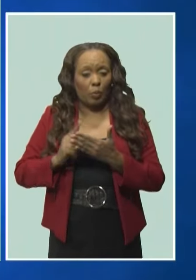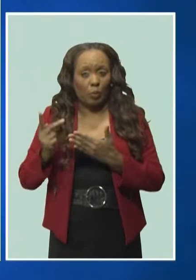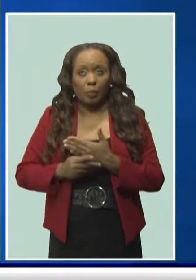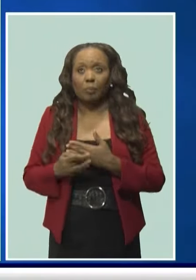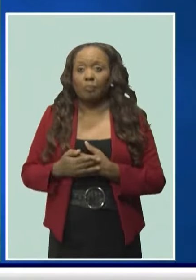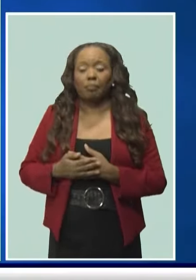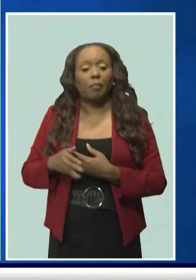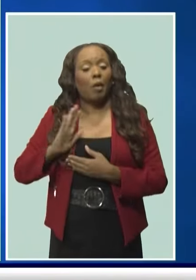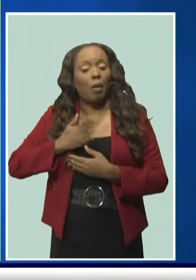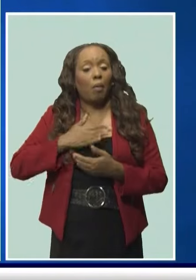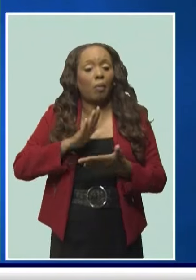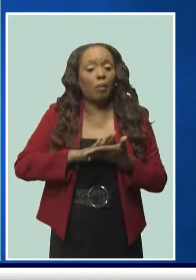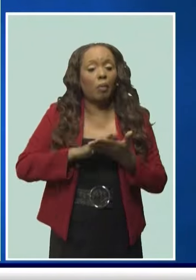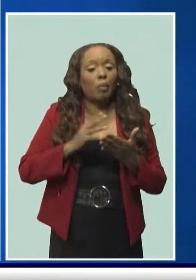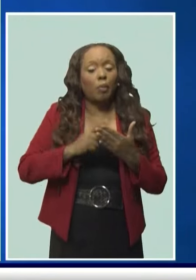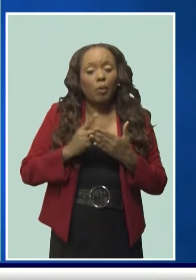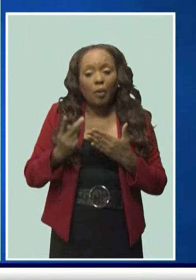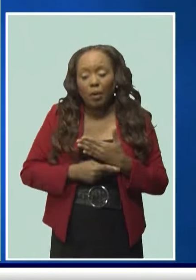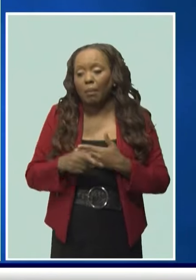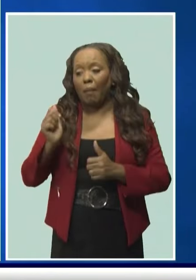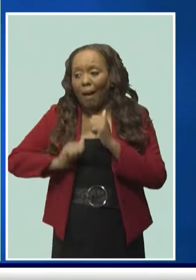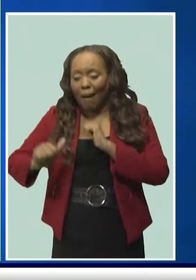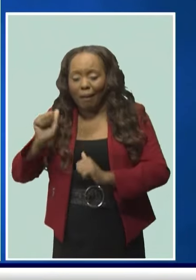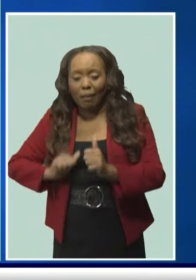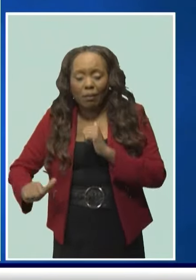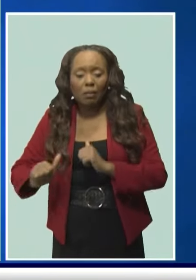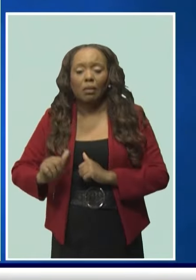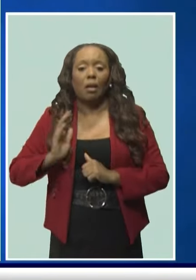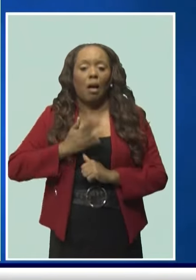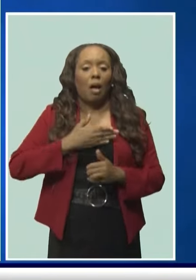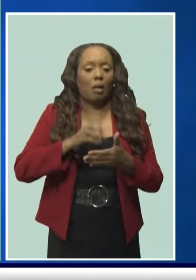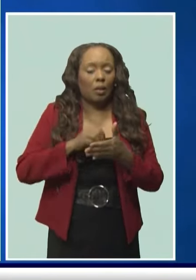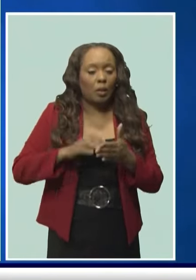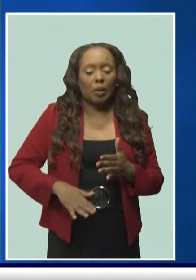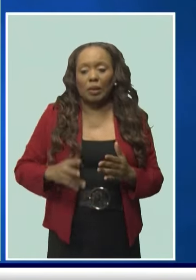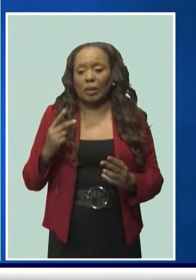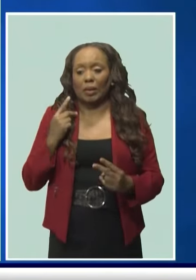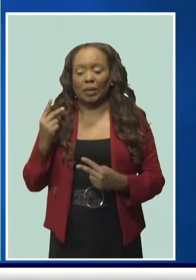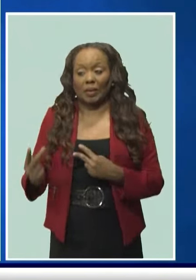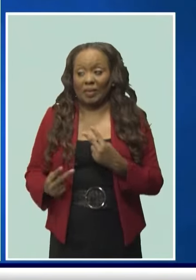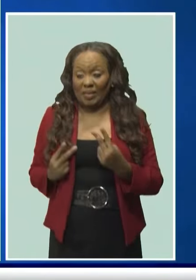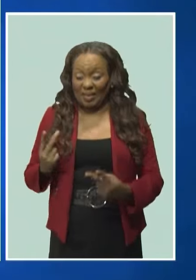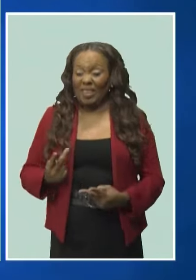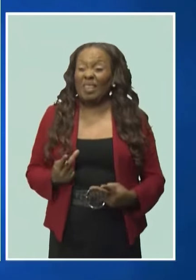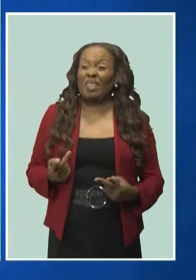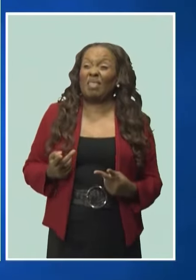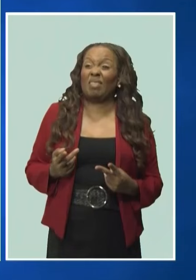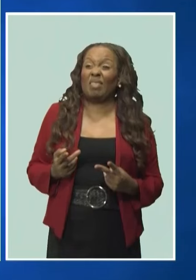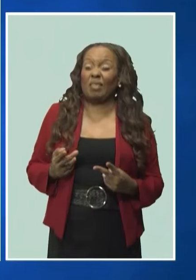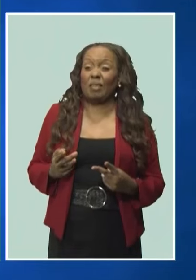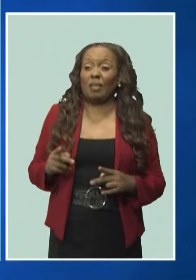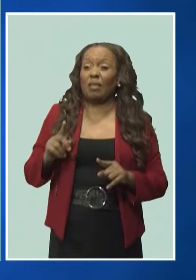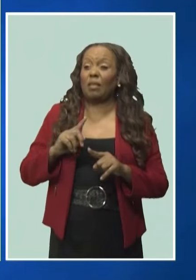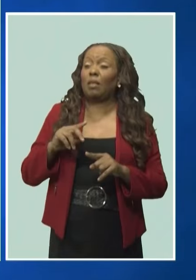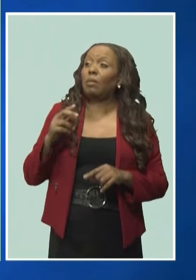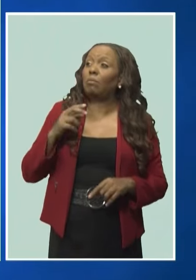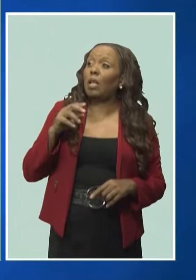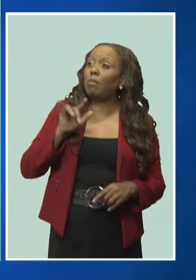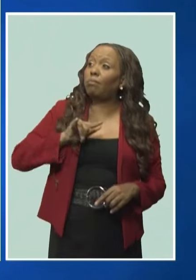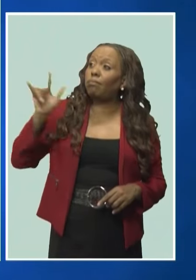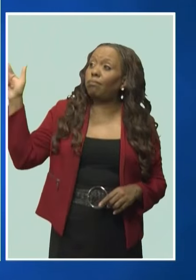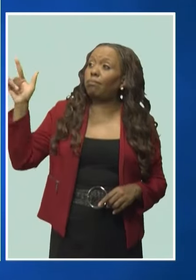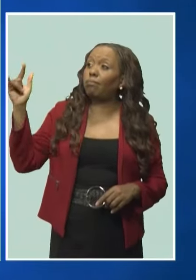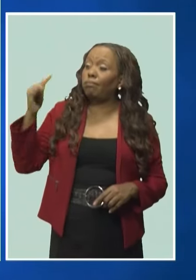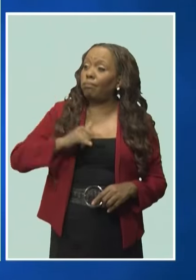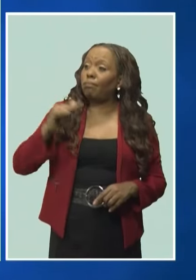when you see our students perform in art, when you see our students visit and do our student exchanges and so on, those